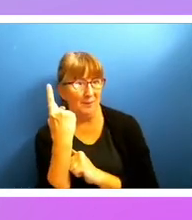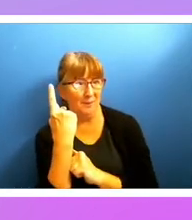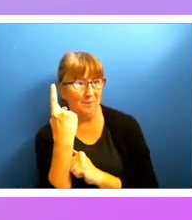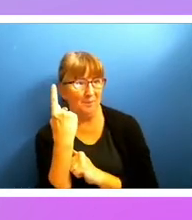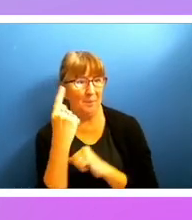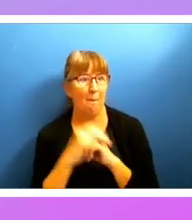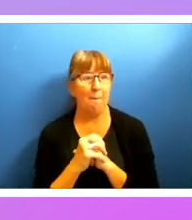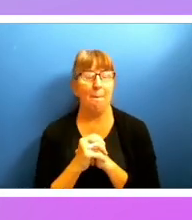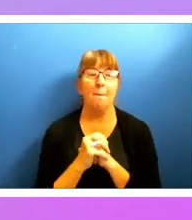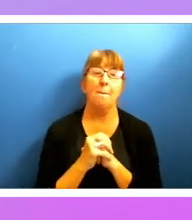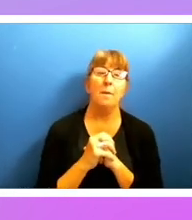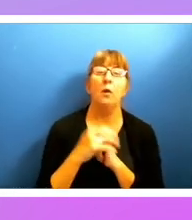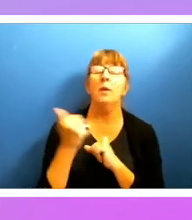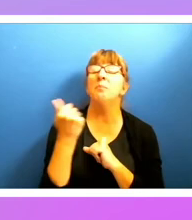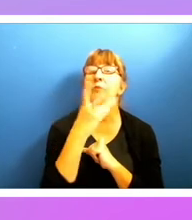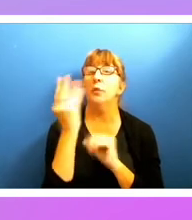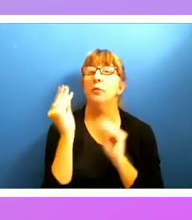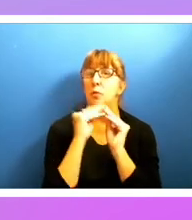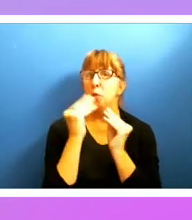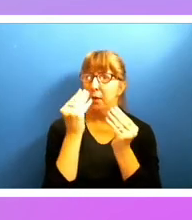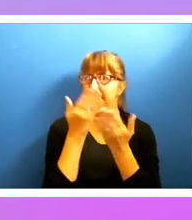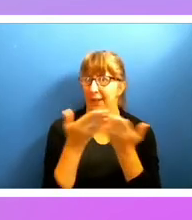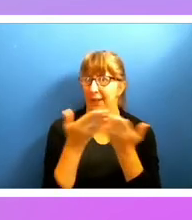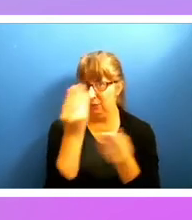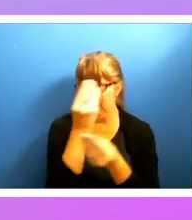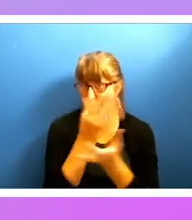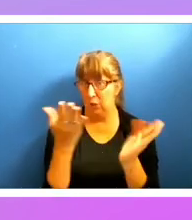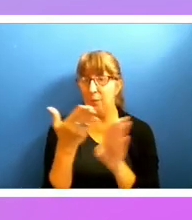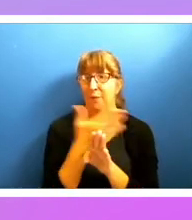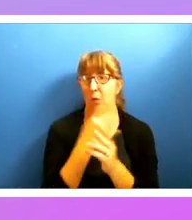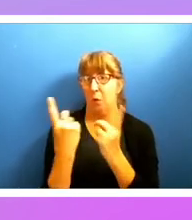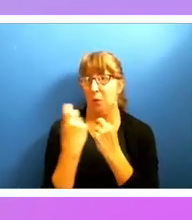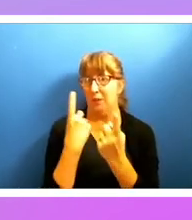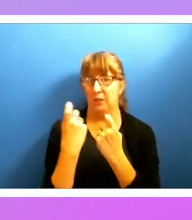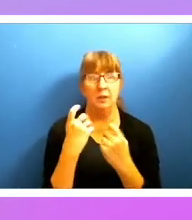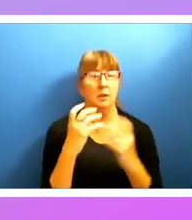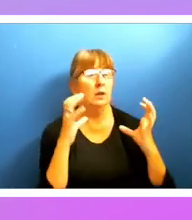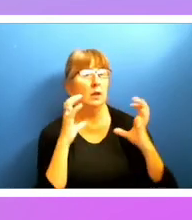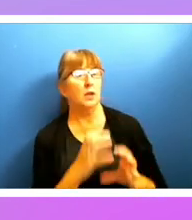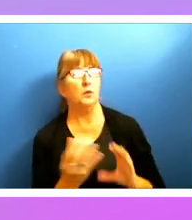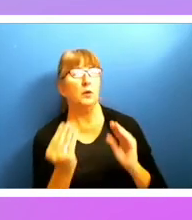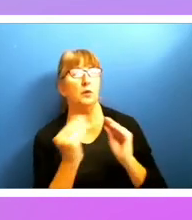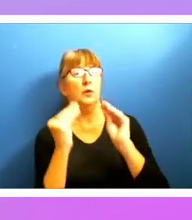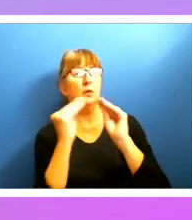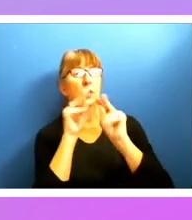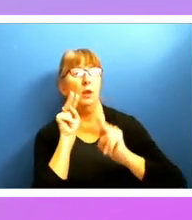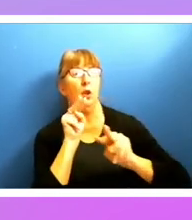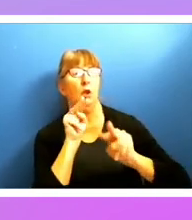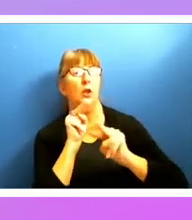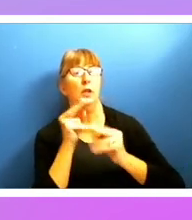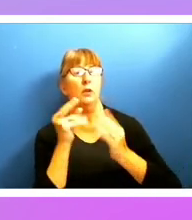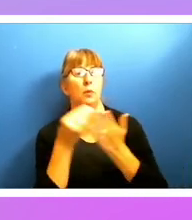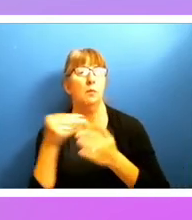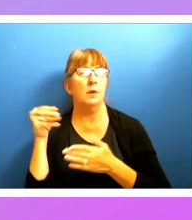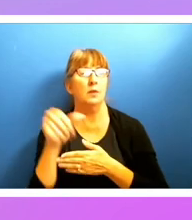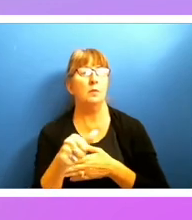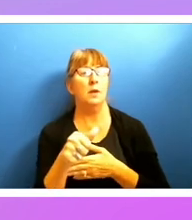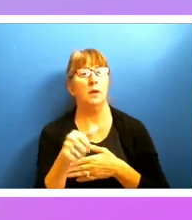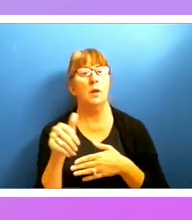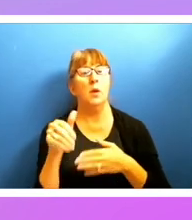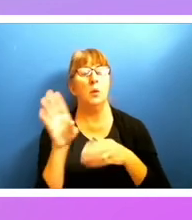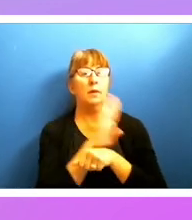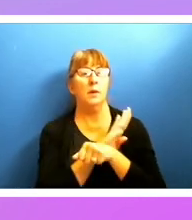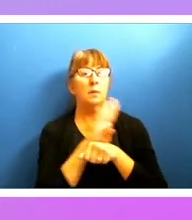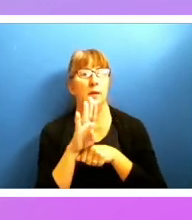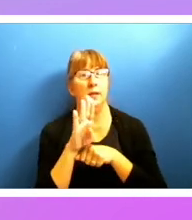So a couple of other things to leave you with real quickly before we get to questions. So customers are increasingly looking to spend money with companies that share their views. Again, this